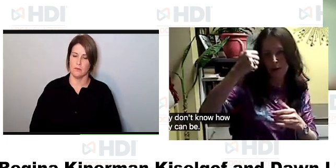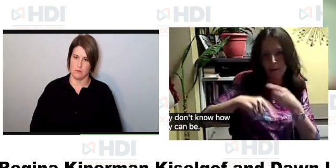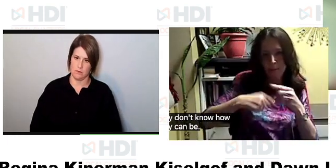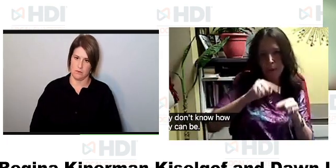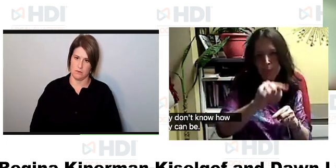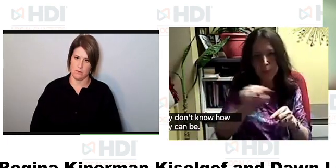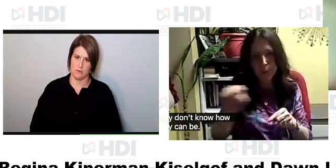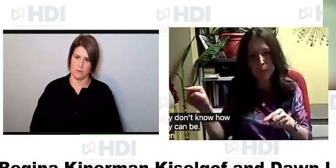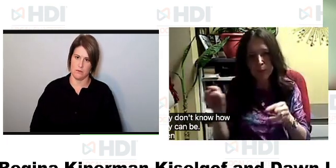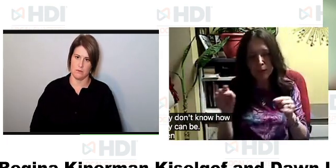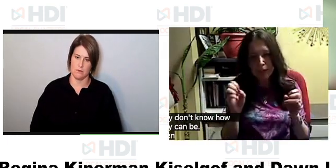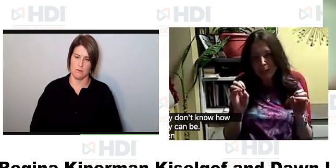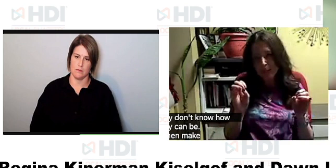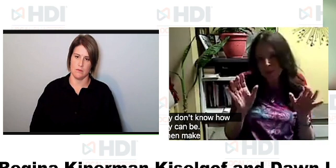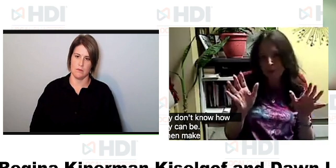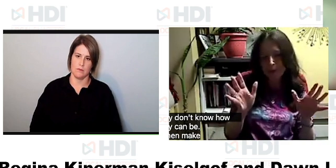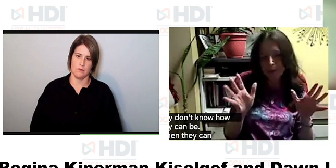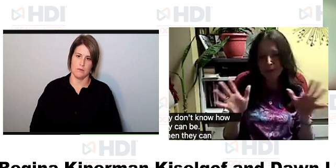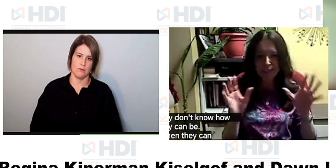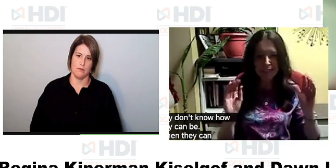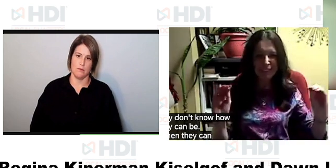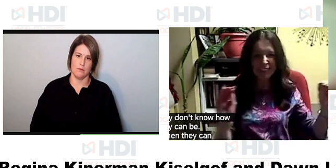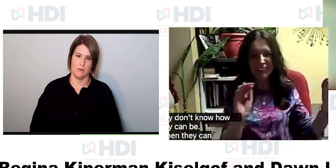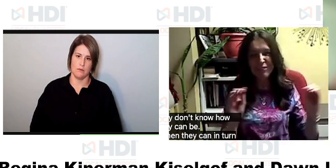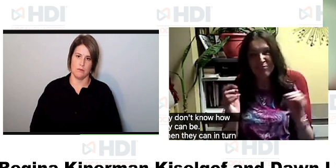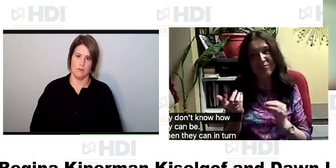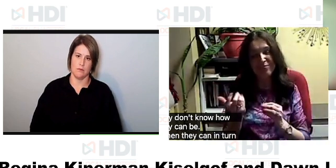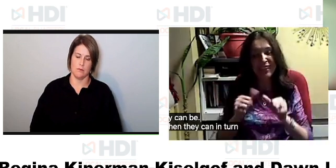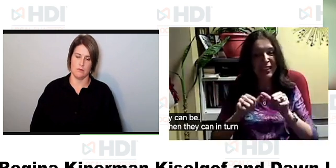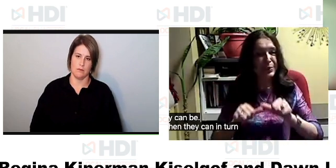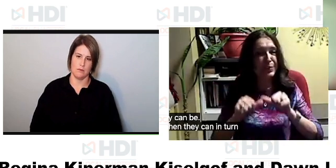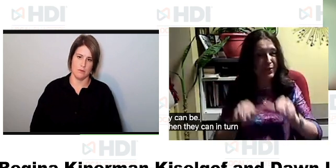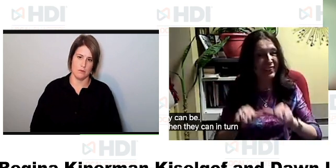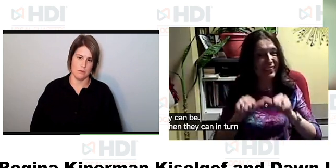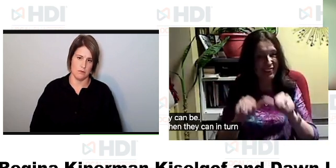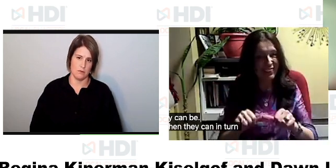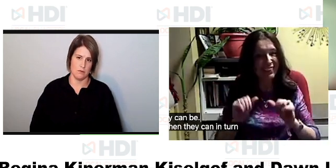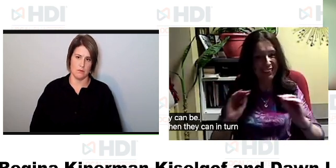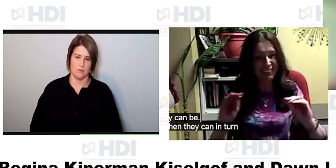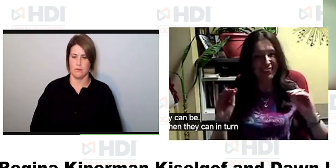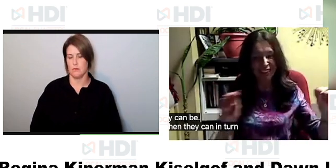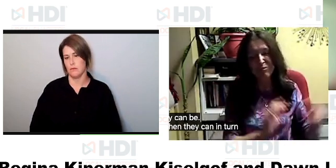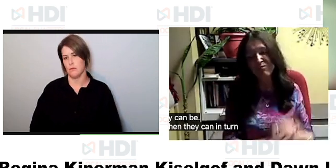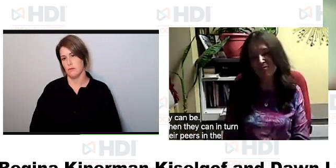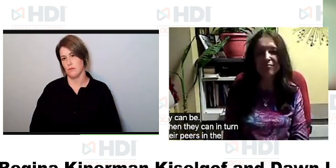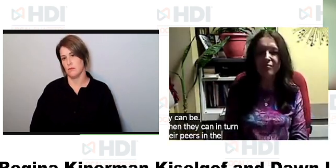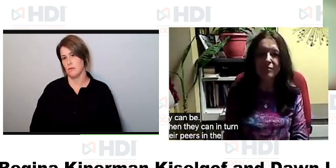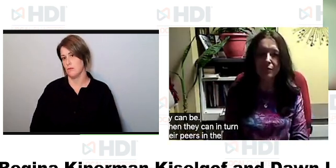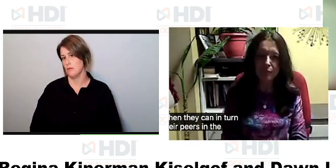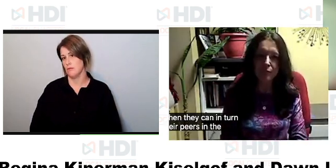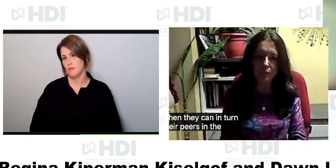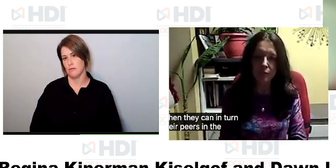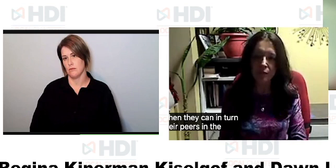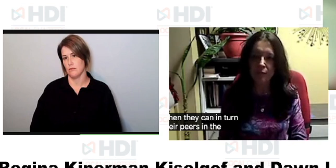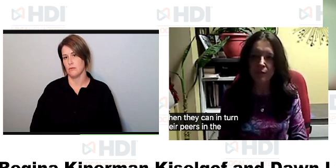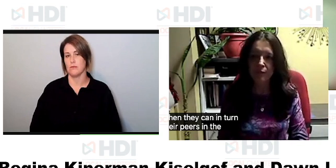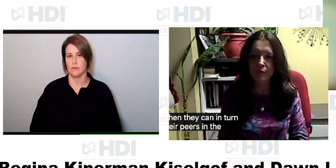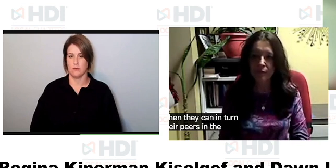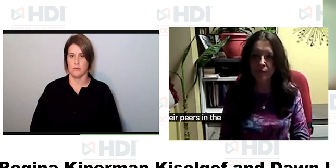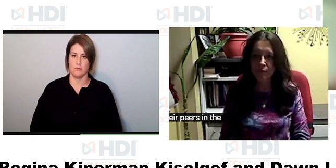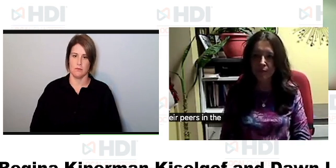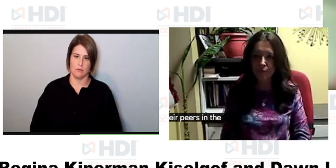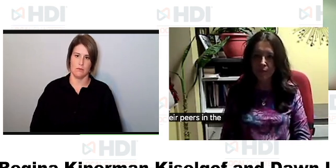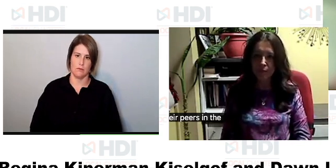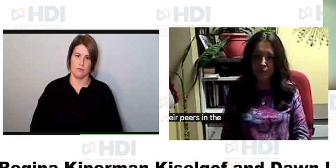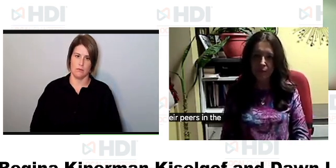learn this and then they can in turn educate their employer and their peers in the workplace so it's continually teaching